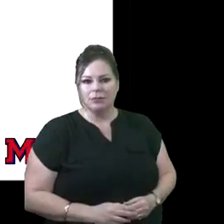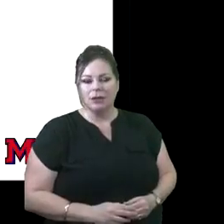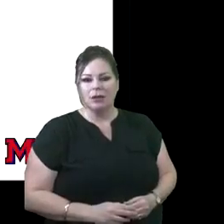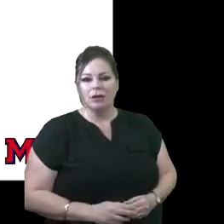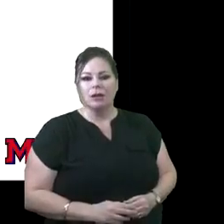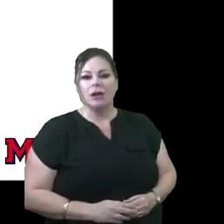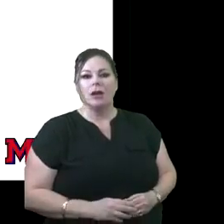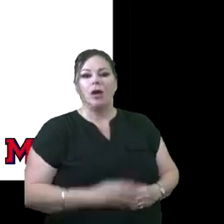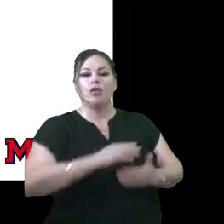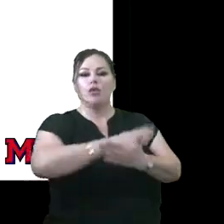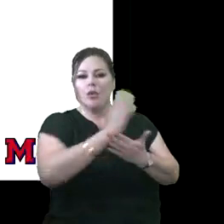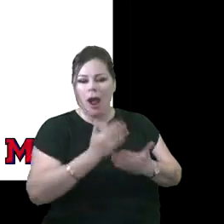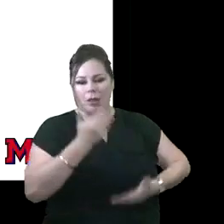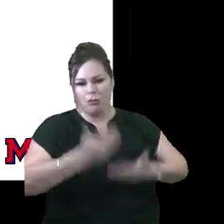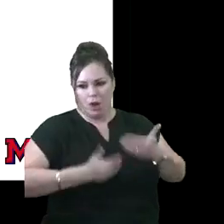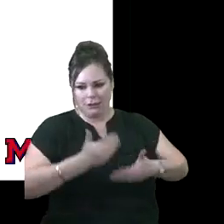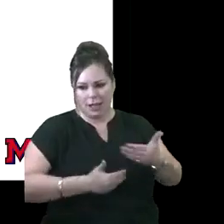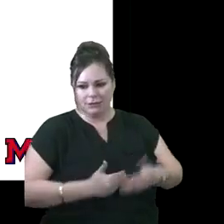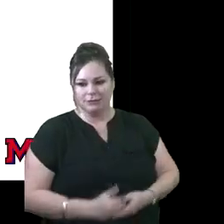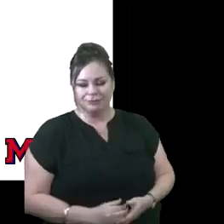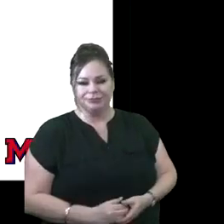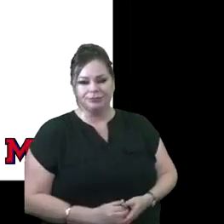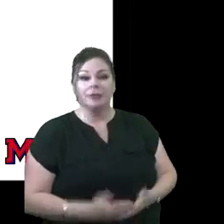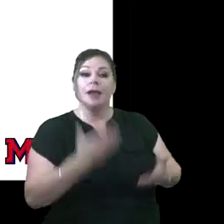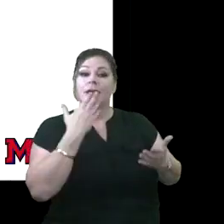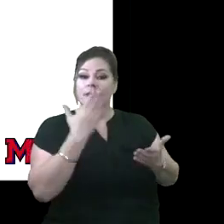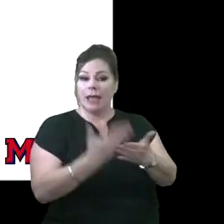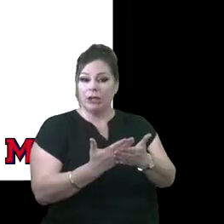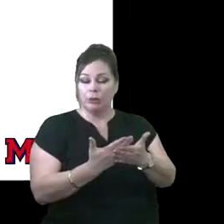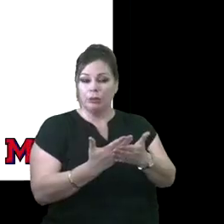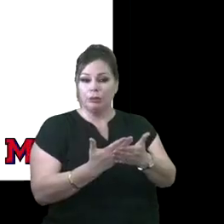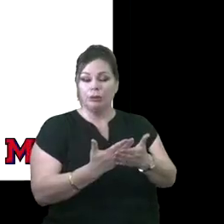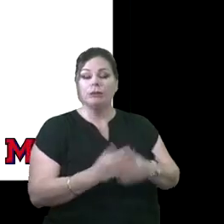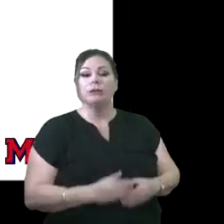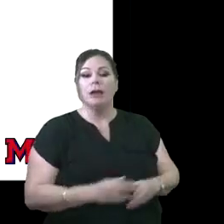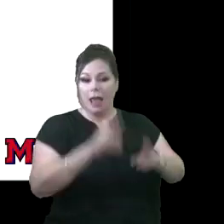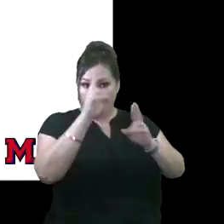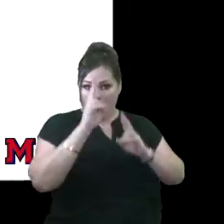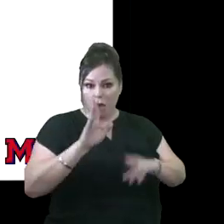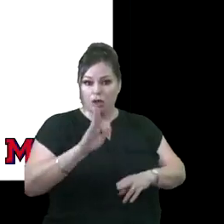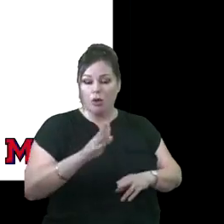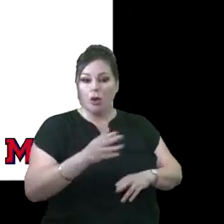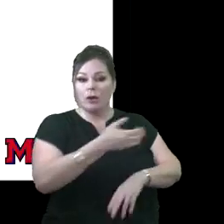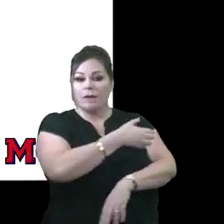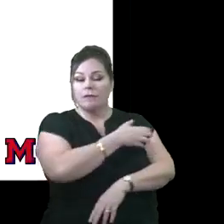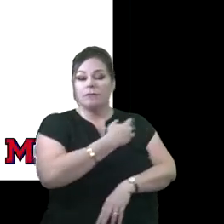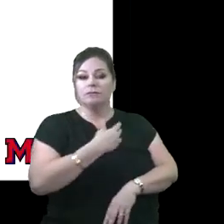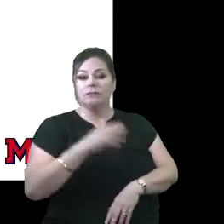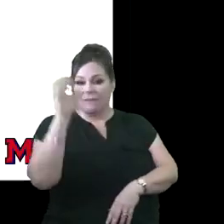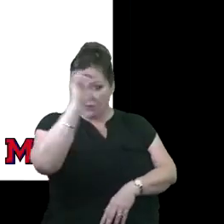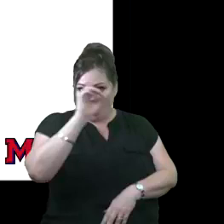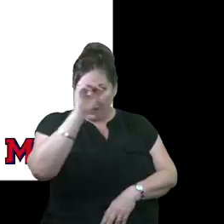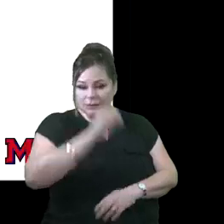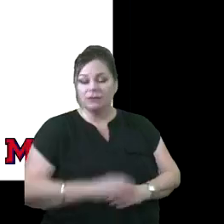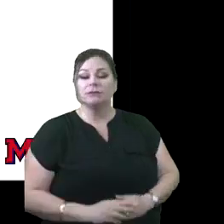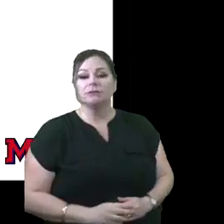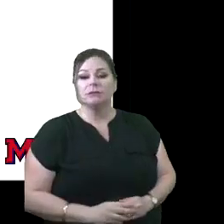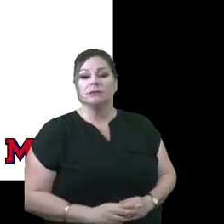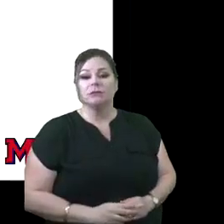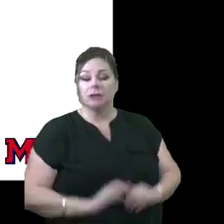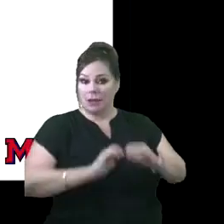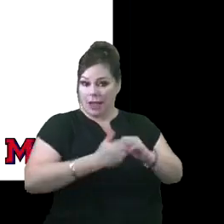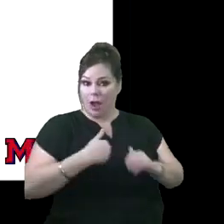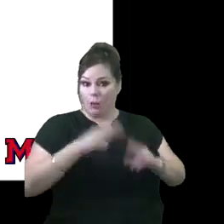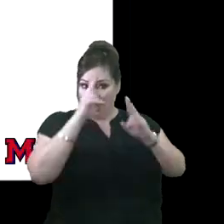this process. And so we thank you and we honor your voice. And the way that we